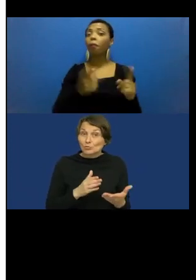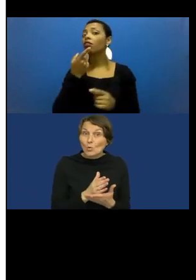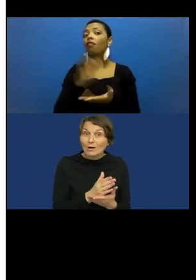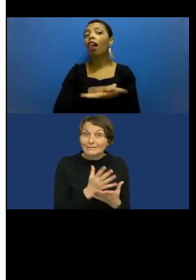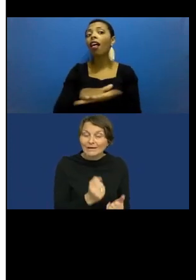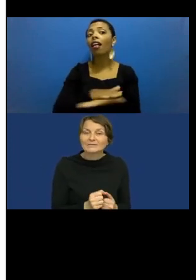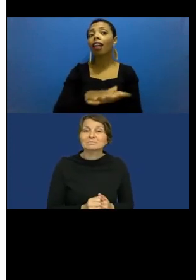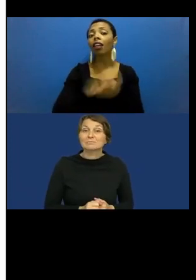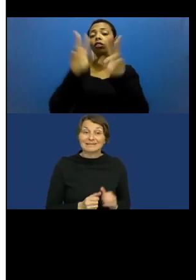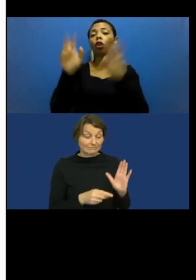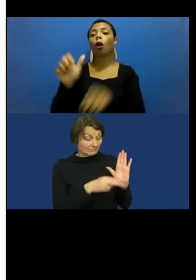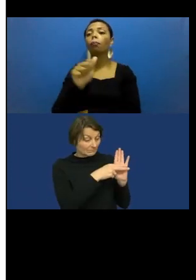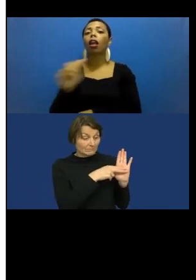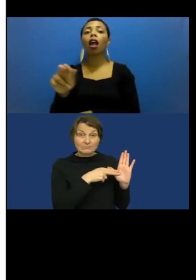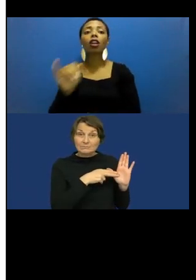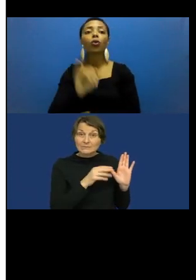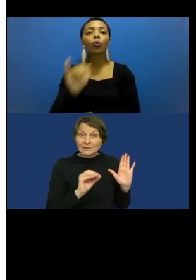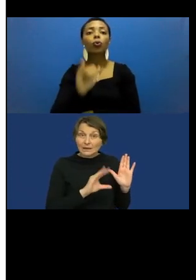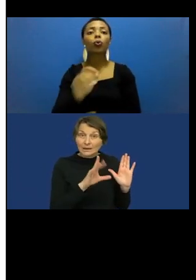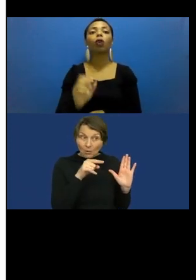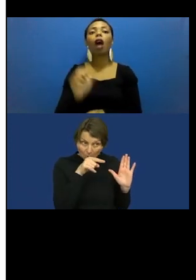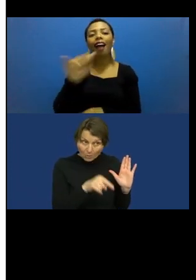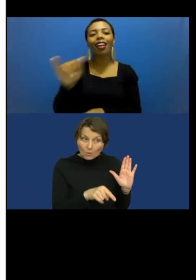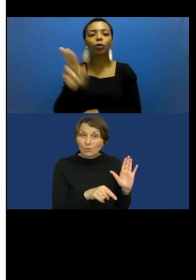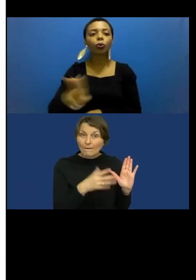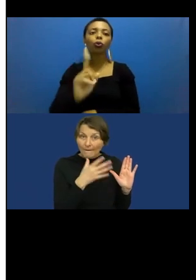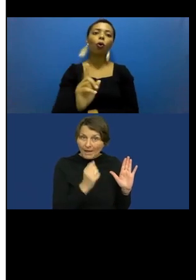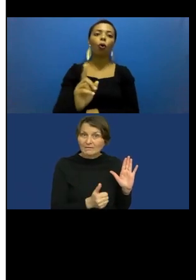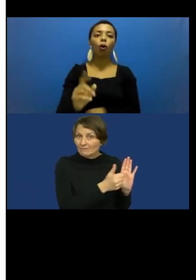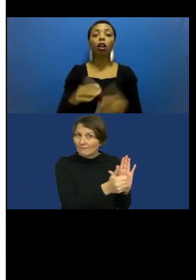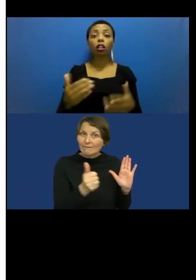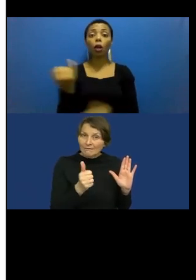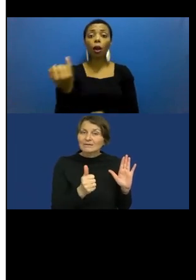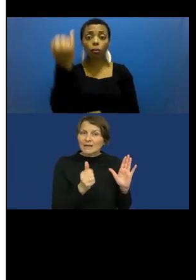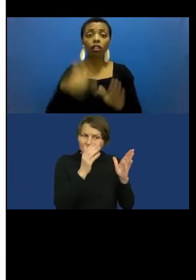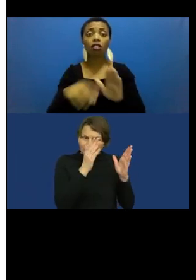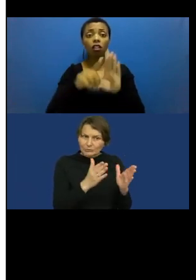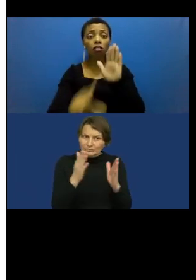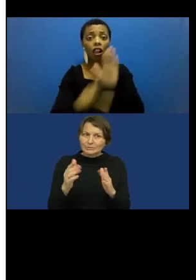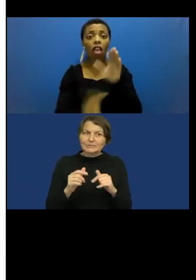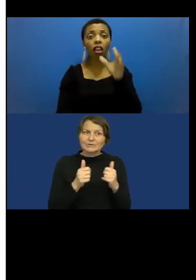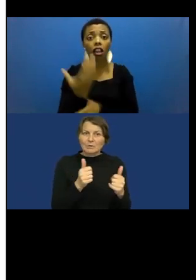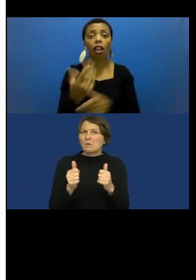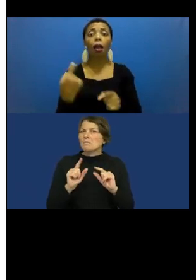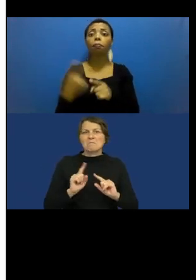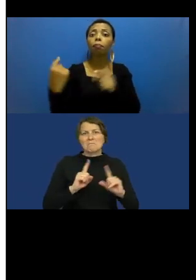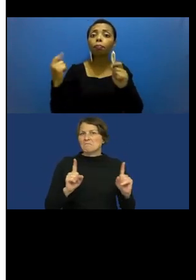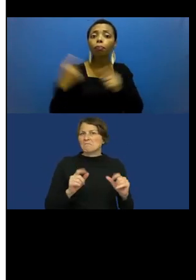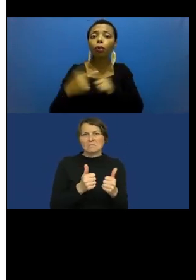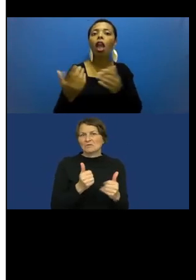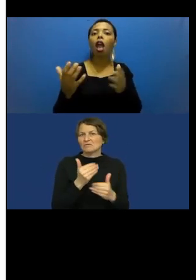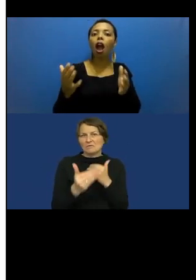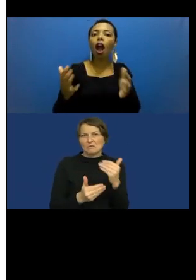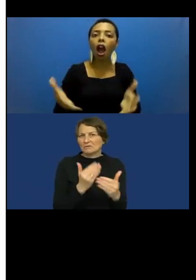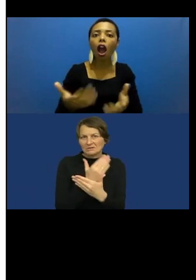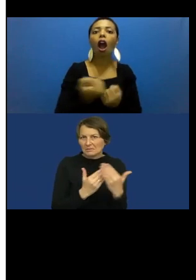It will be important that the regulations are developed further so that they work well for disabled people. To